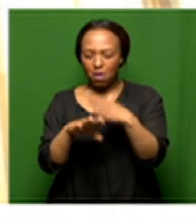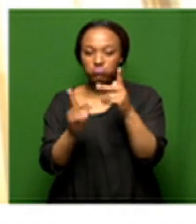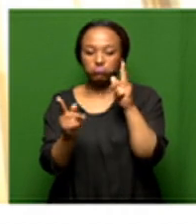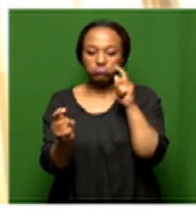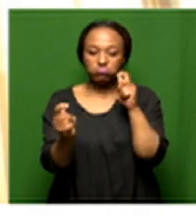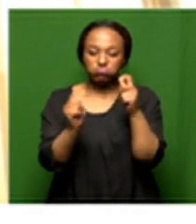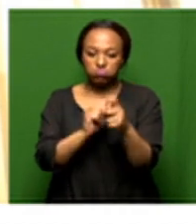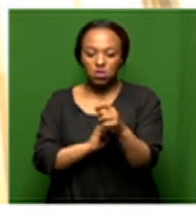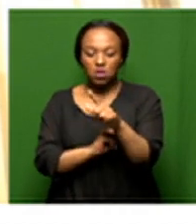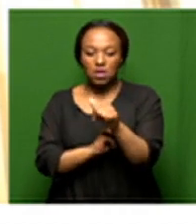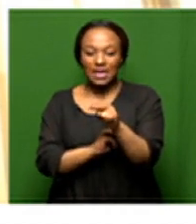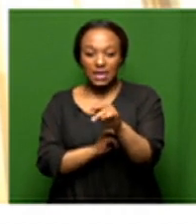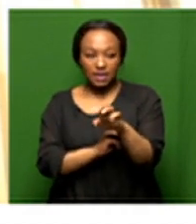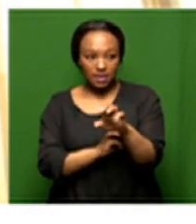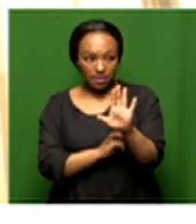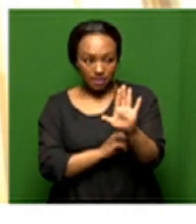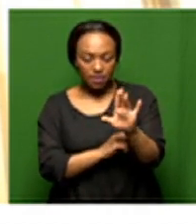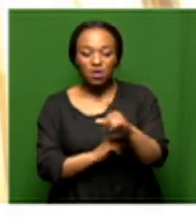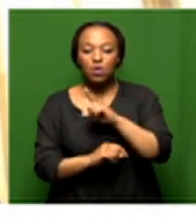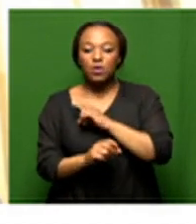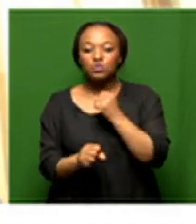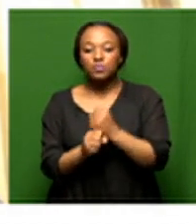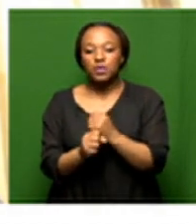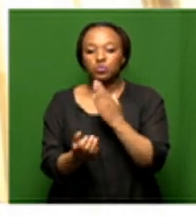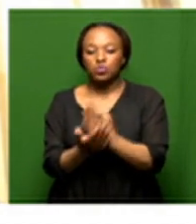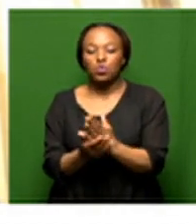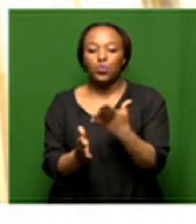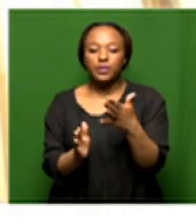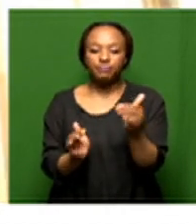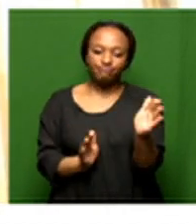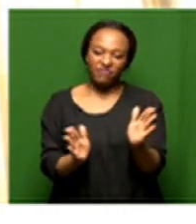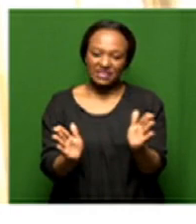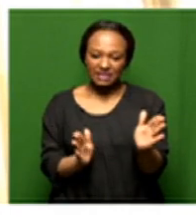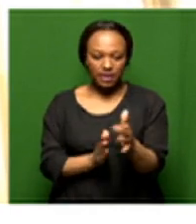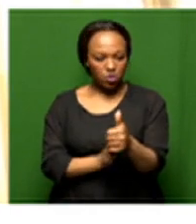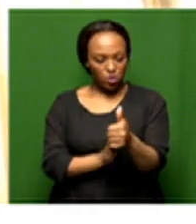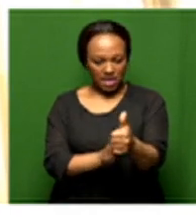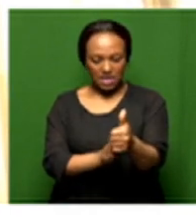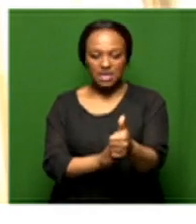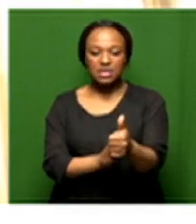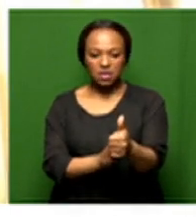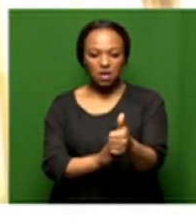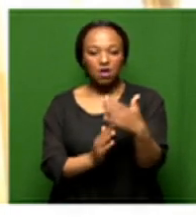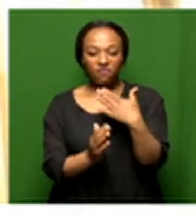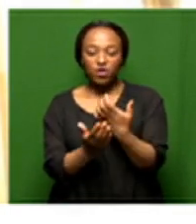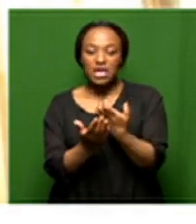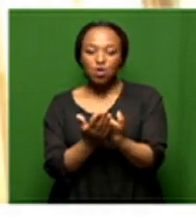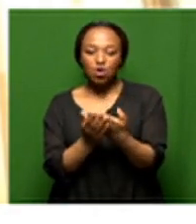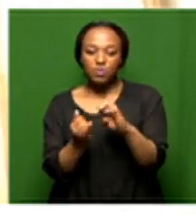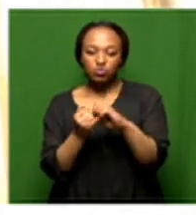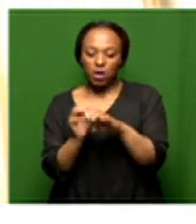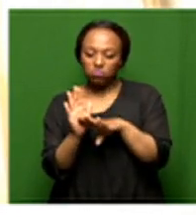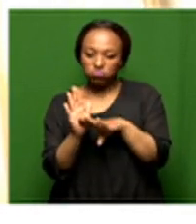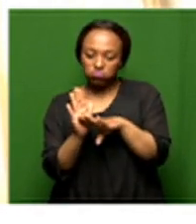uh lean to ensure that you you are going to facilitate this uh this recovery effort i mean from the funding